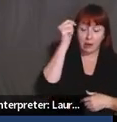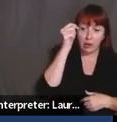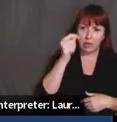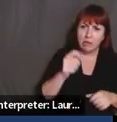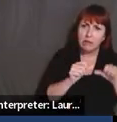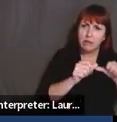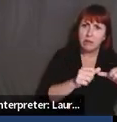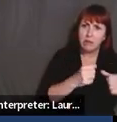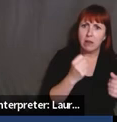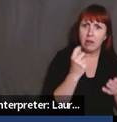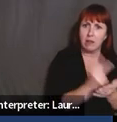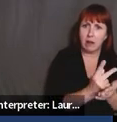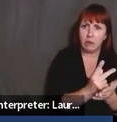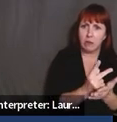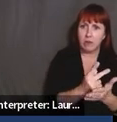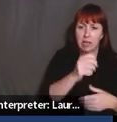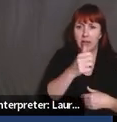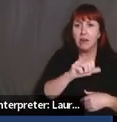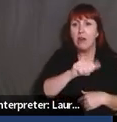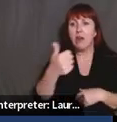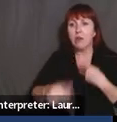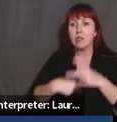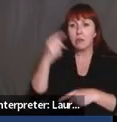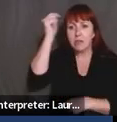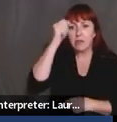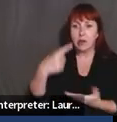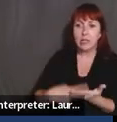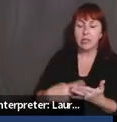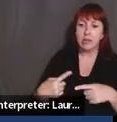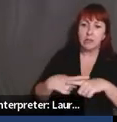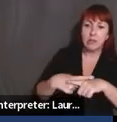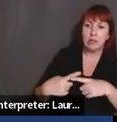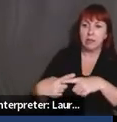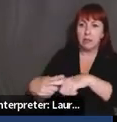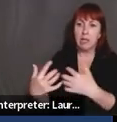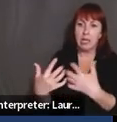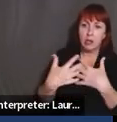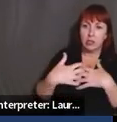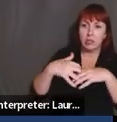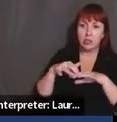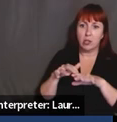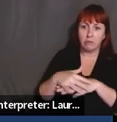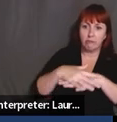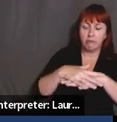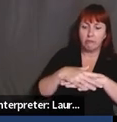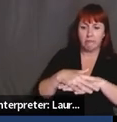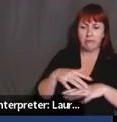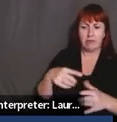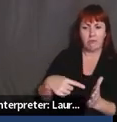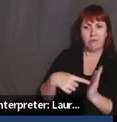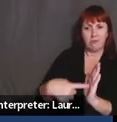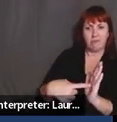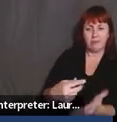talks about, uh, intersectionality and things like that. Um, and, uh, really echoing with, with, um, what Krishana said about